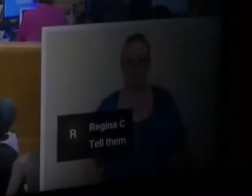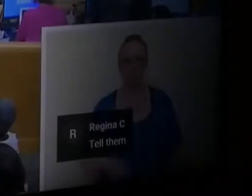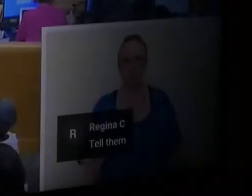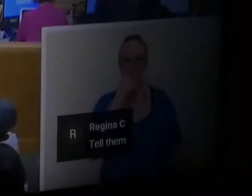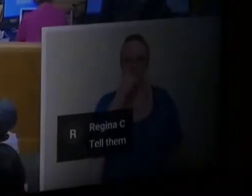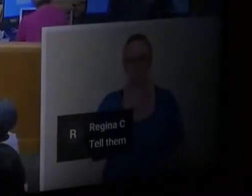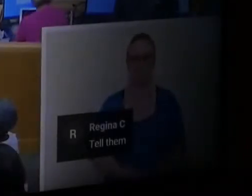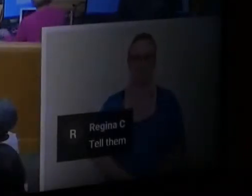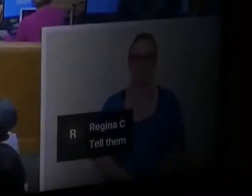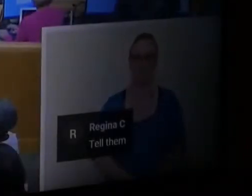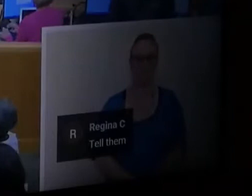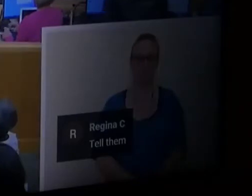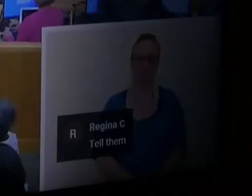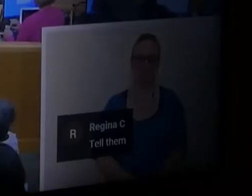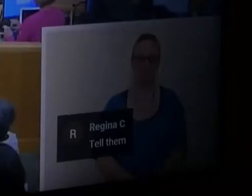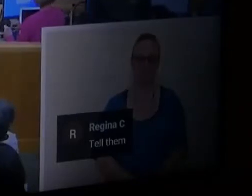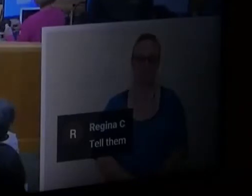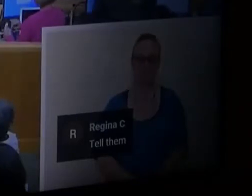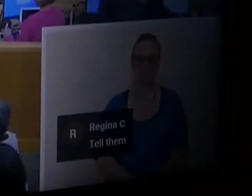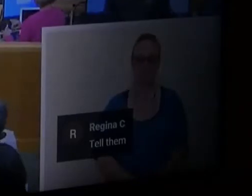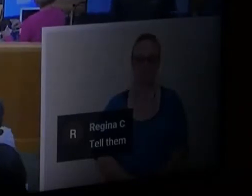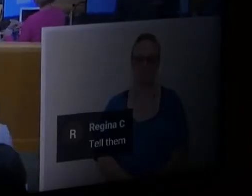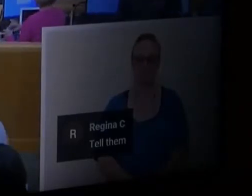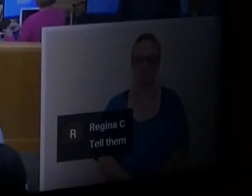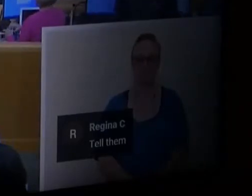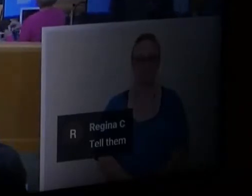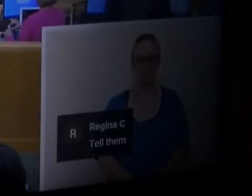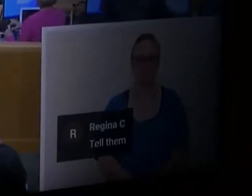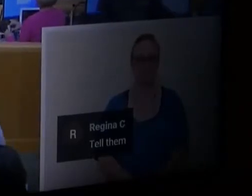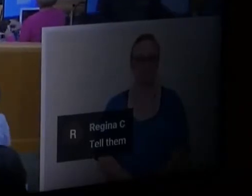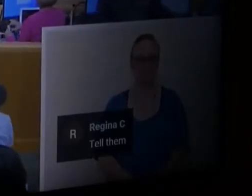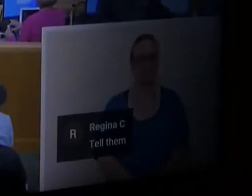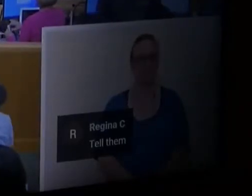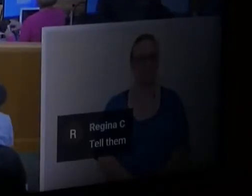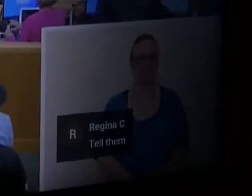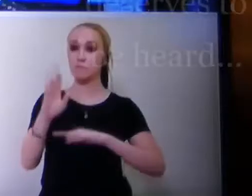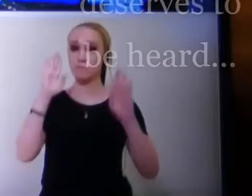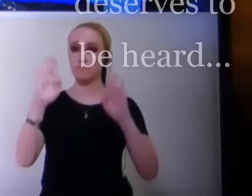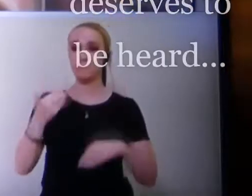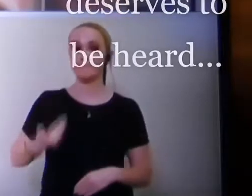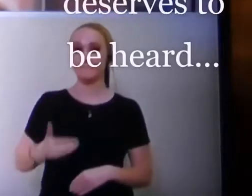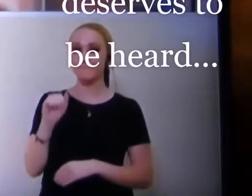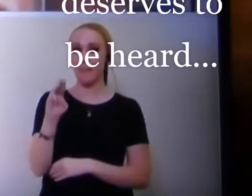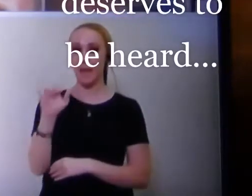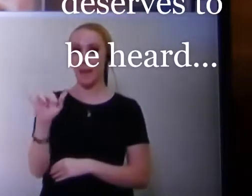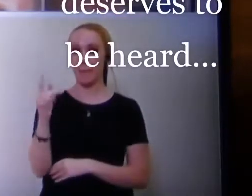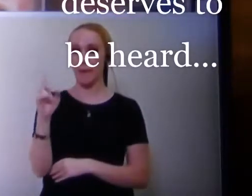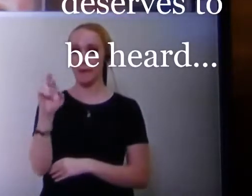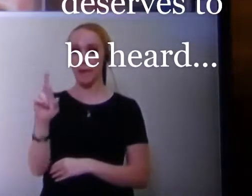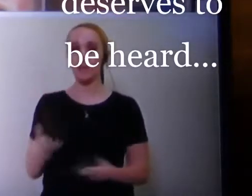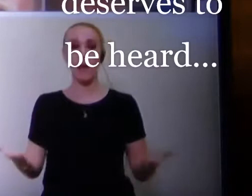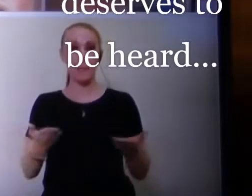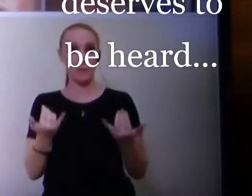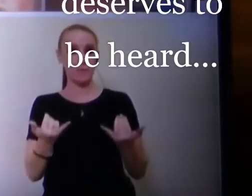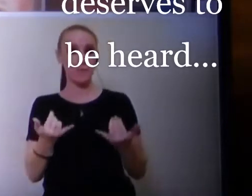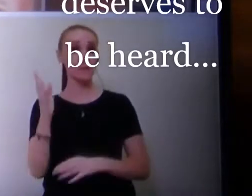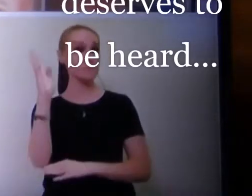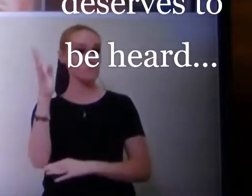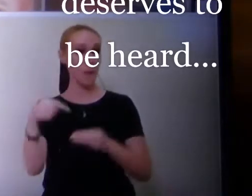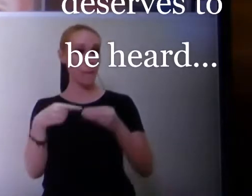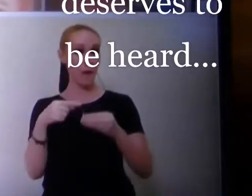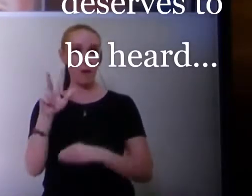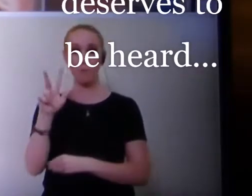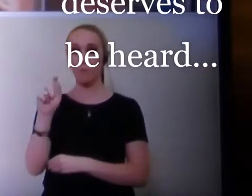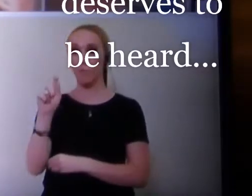That's a deal here, chick, isn't it? I know. I think she's still in the audience. Yeah. I'm Amy Keller for the record. I'm here this afternoon to speak on